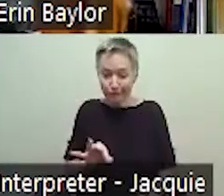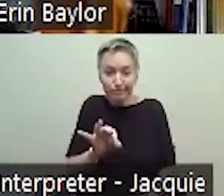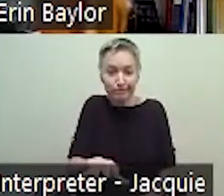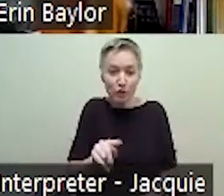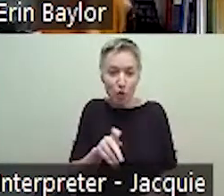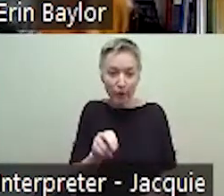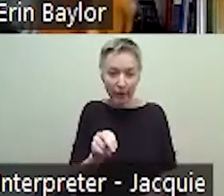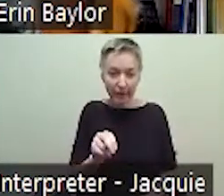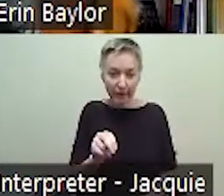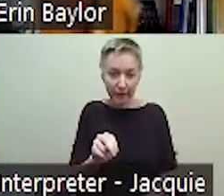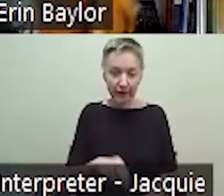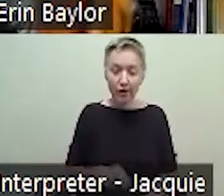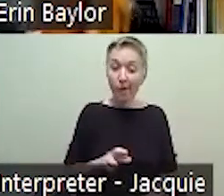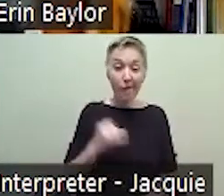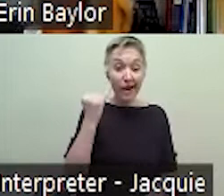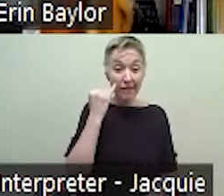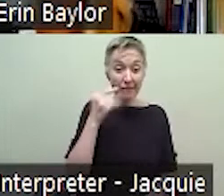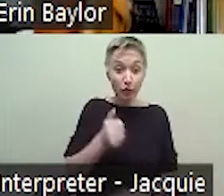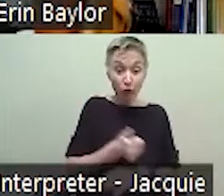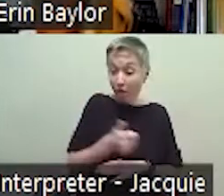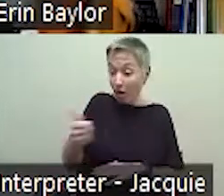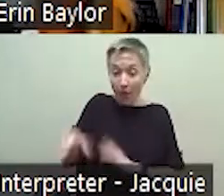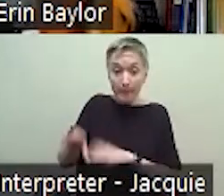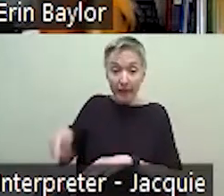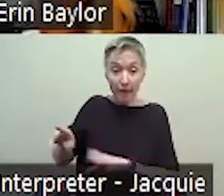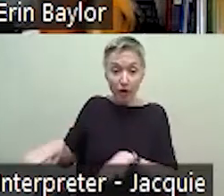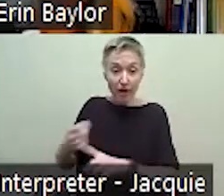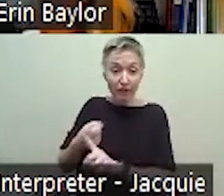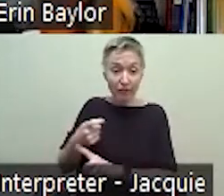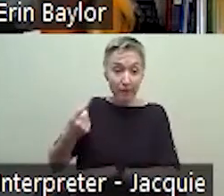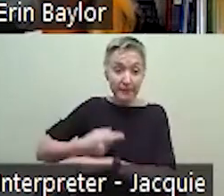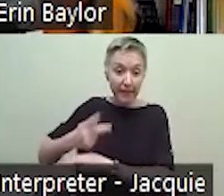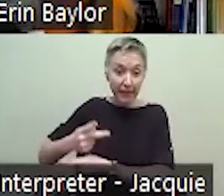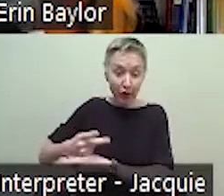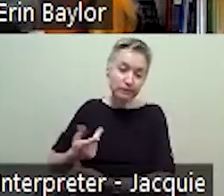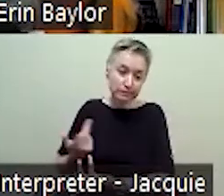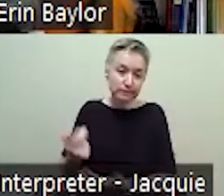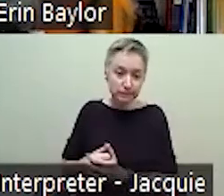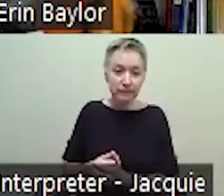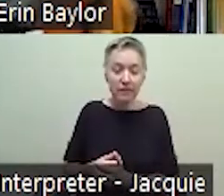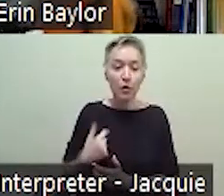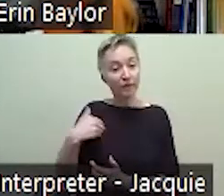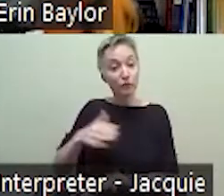when they arrive to pick up their child from daycare. We have a school that is set up for the kids in